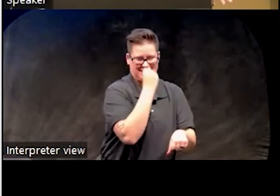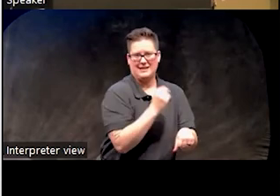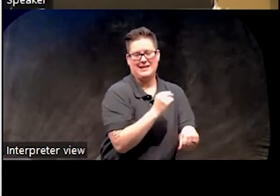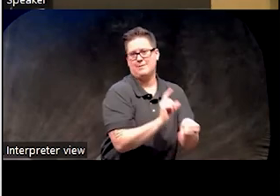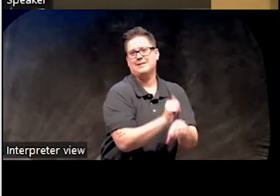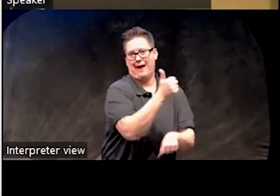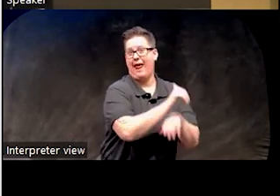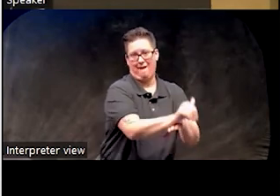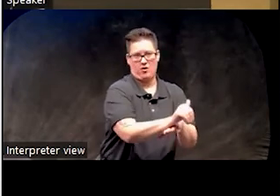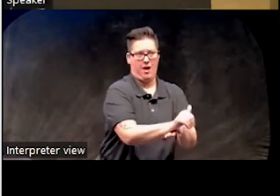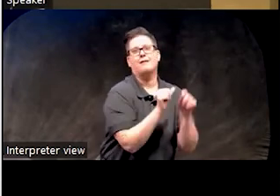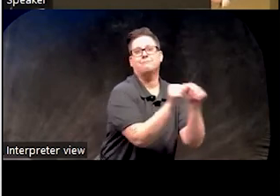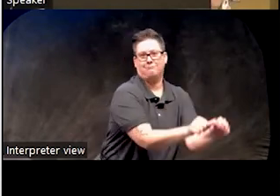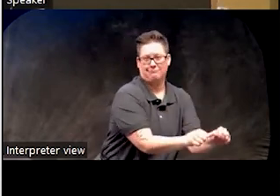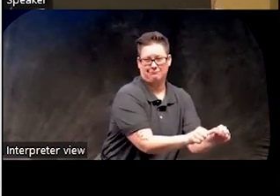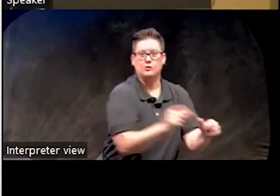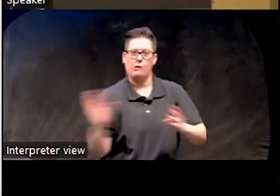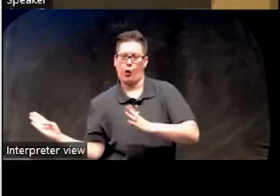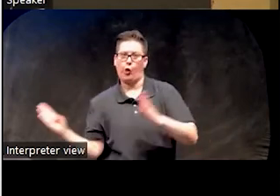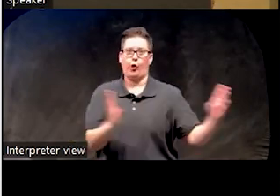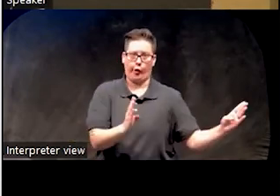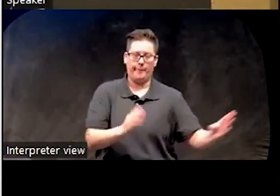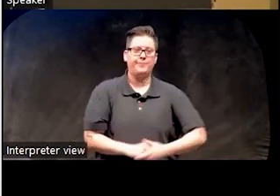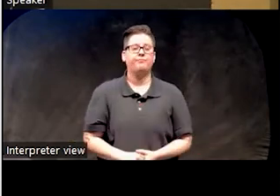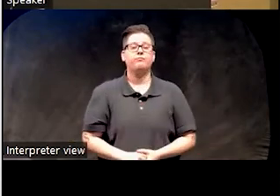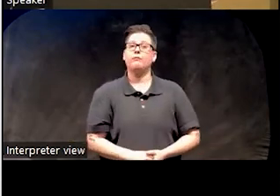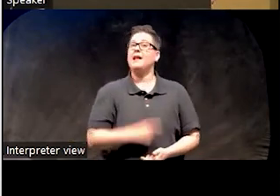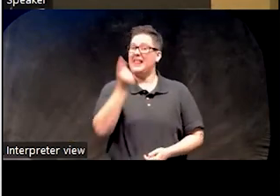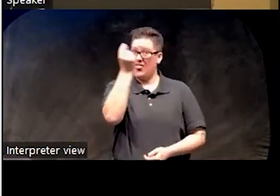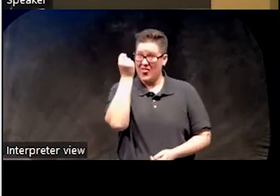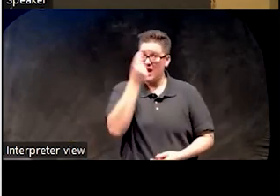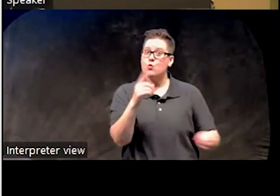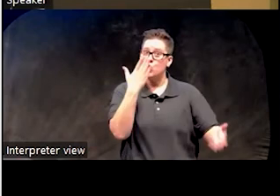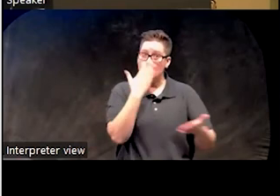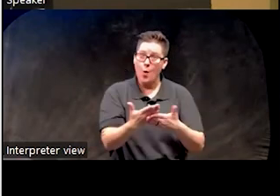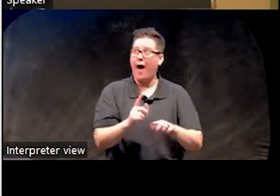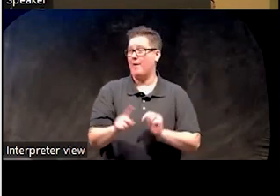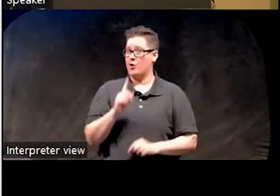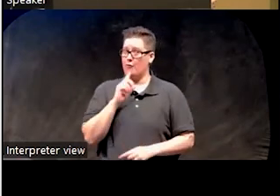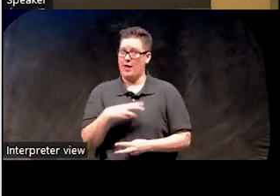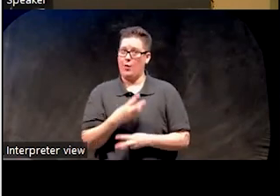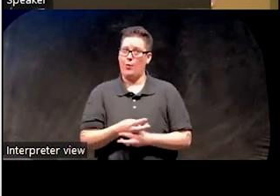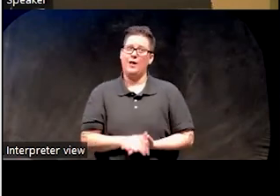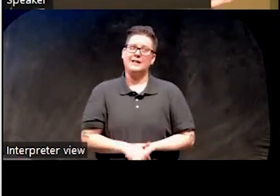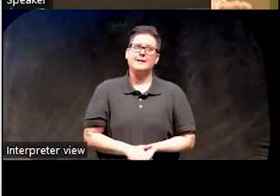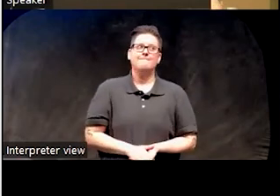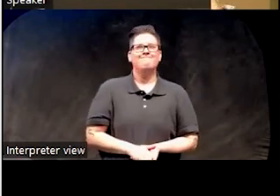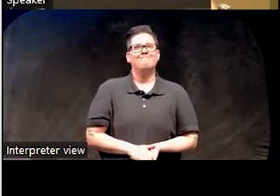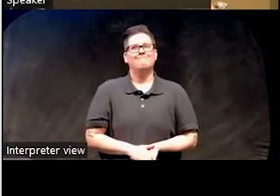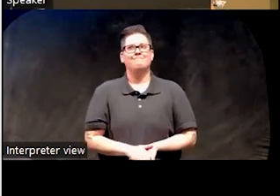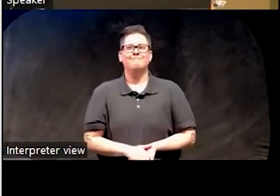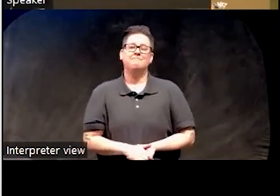desired schedule. Um, in theory, this works really well. In practice, it's